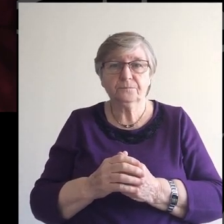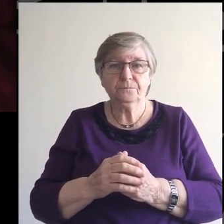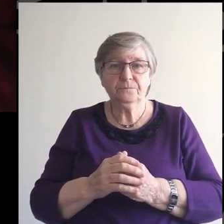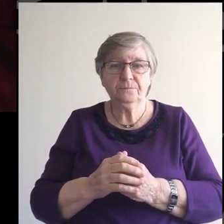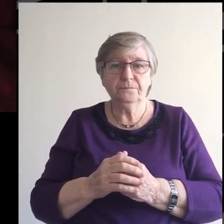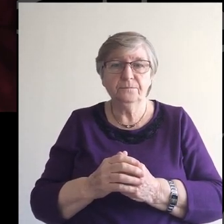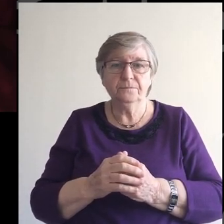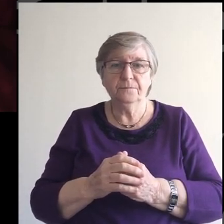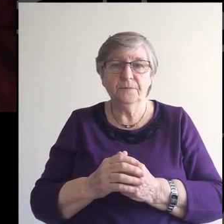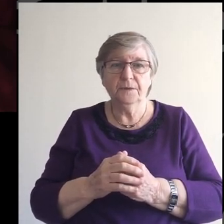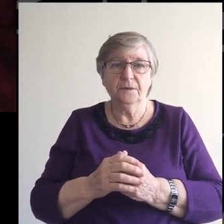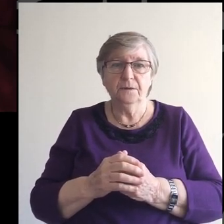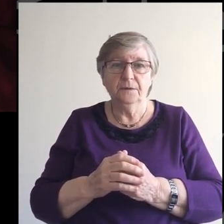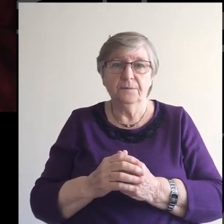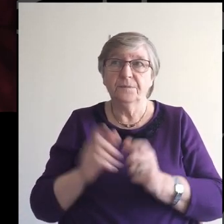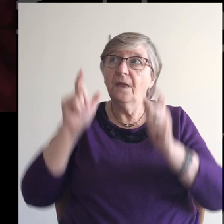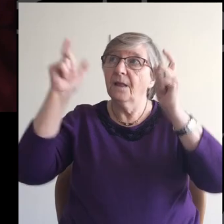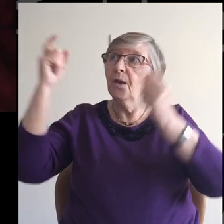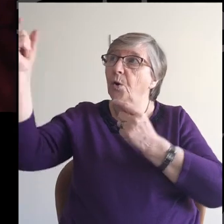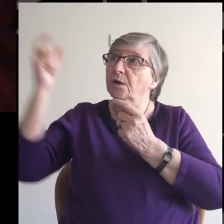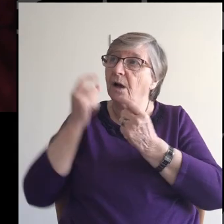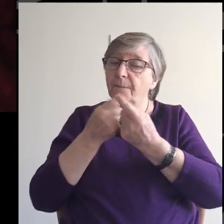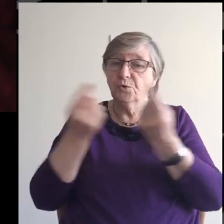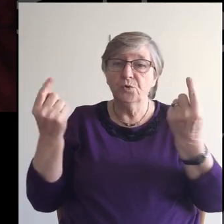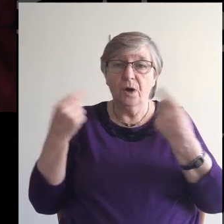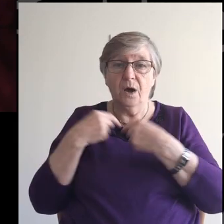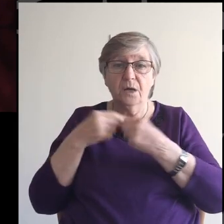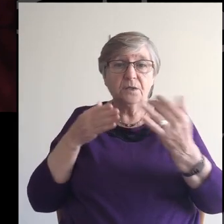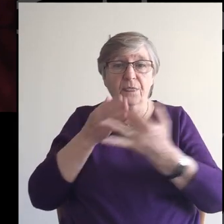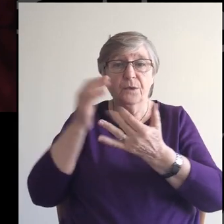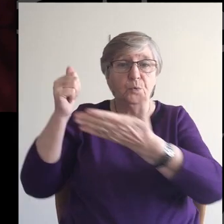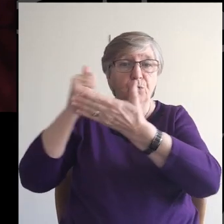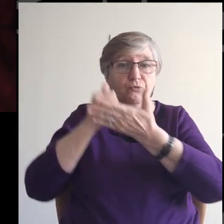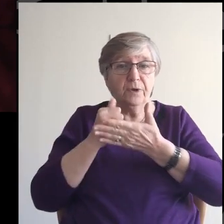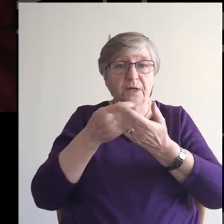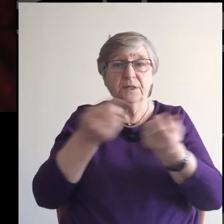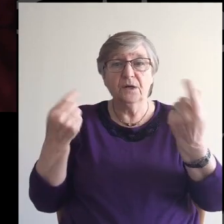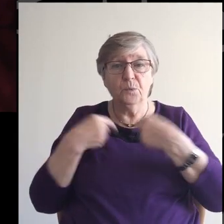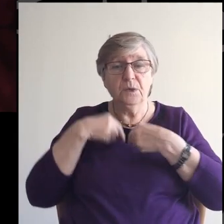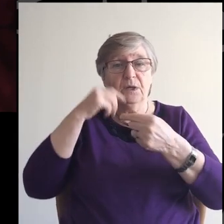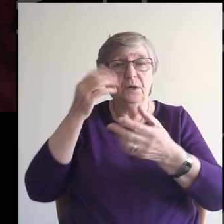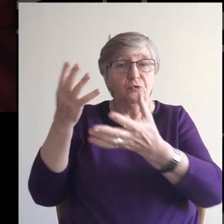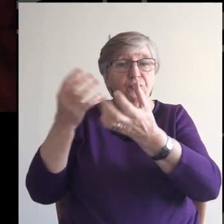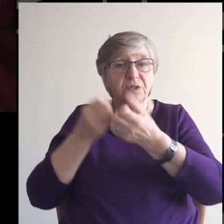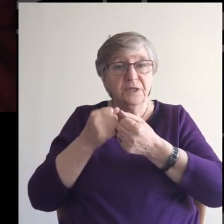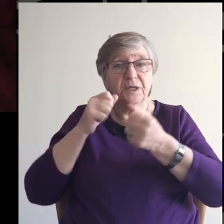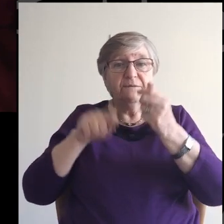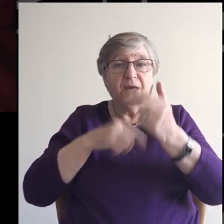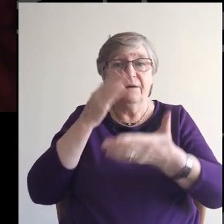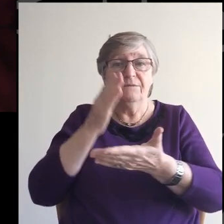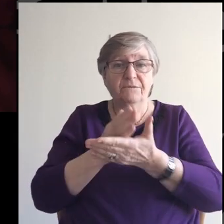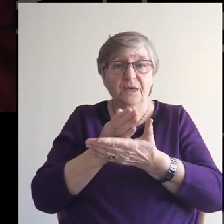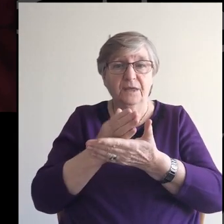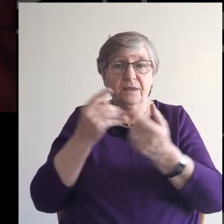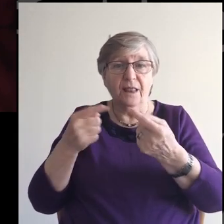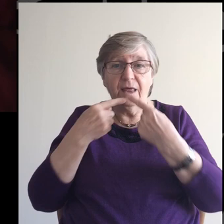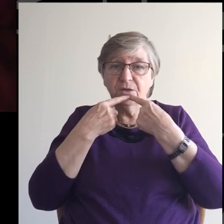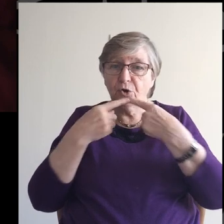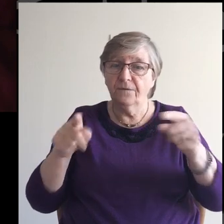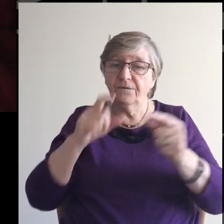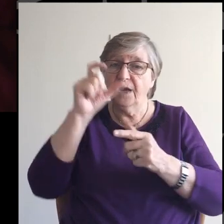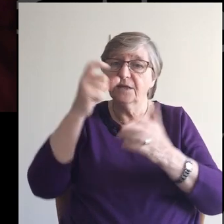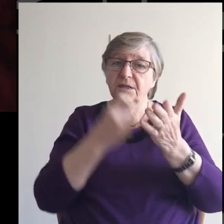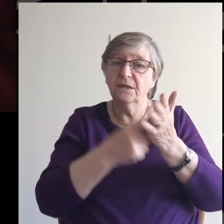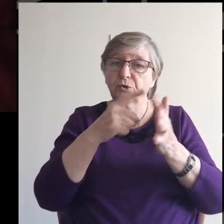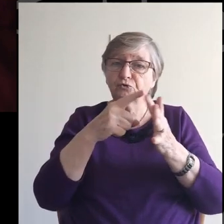Of course The Lord comes to us In his grace And we receive In faith Let us confess Our faith together In the